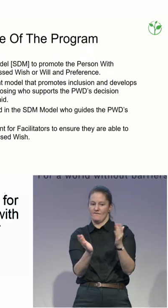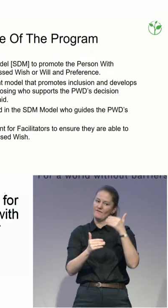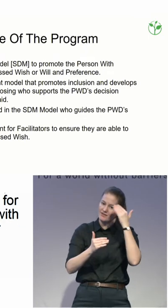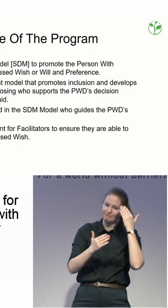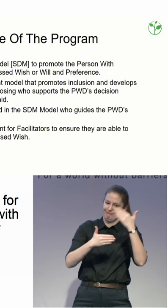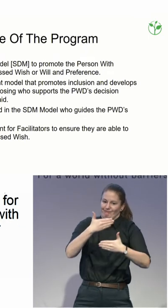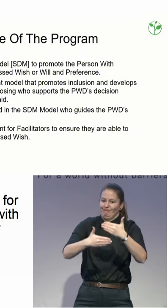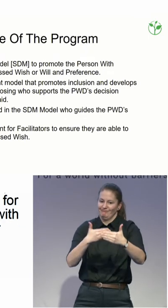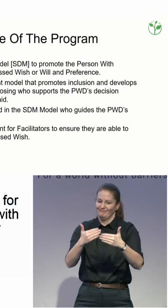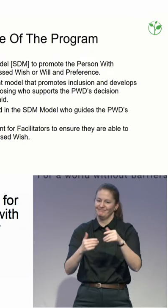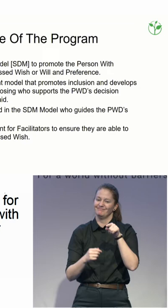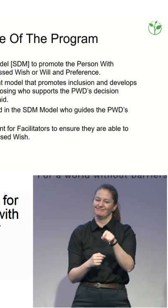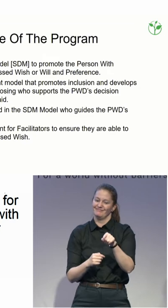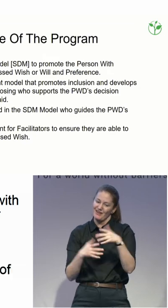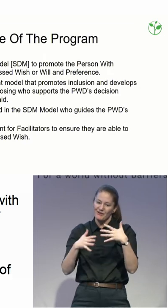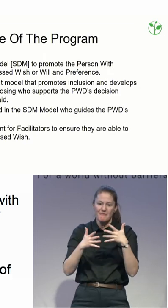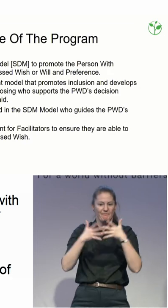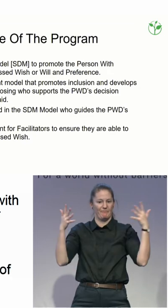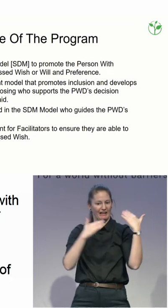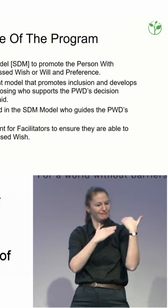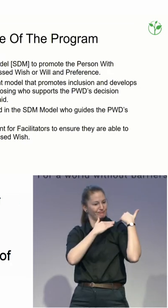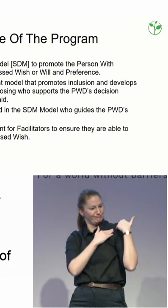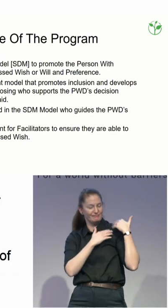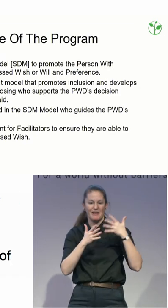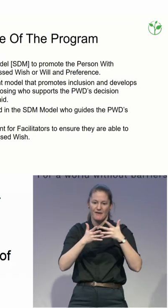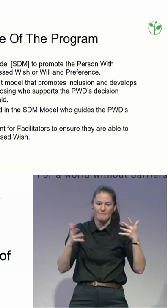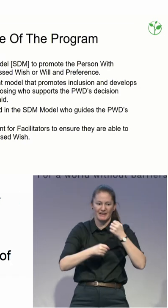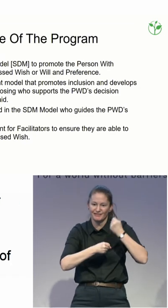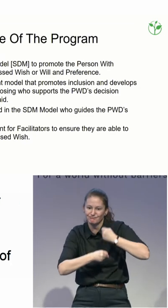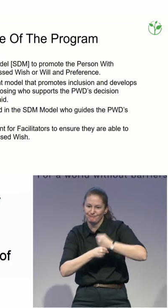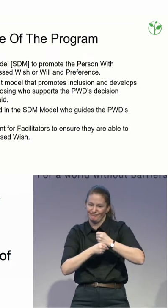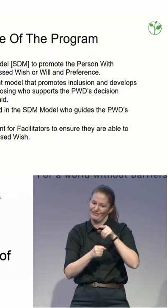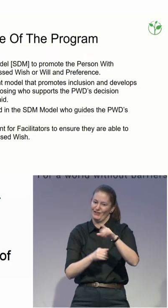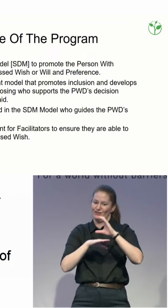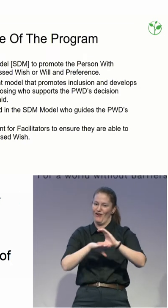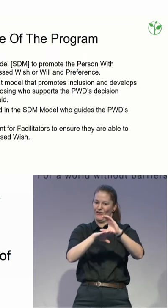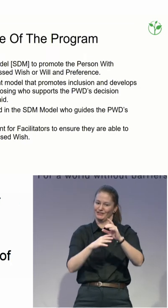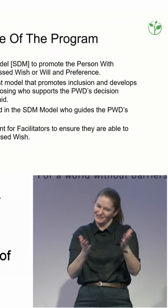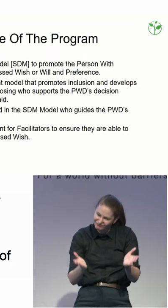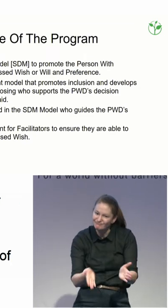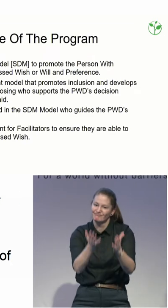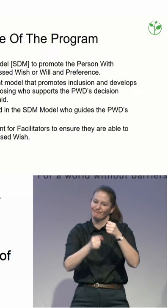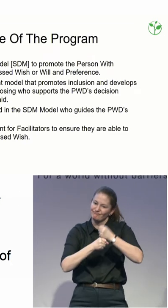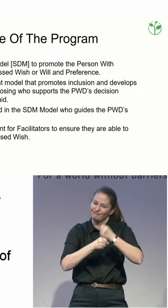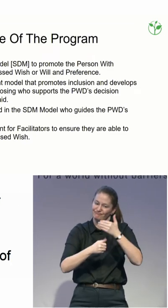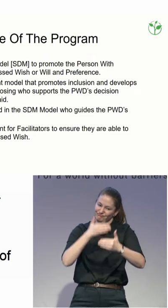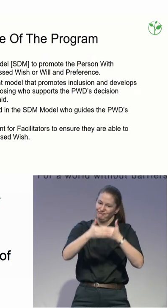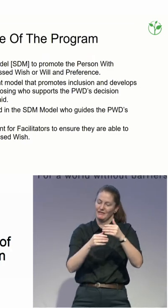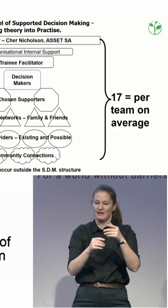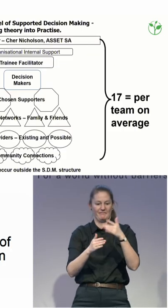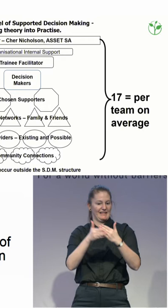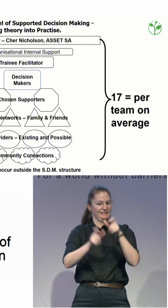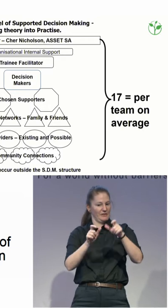our work, that coaching and mentoring. on the spot with the person with disability. The model itself.